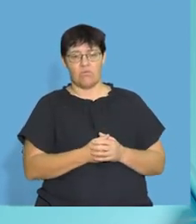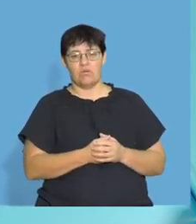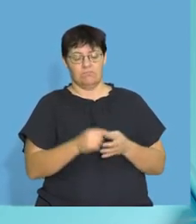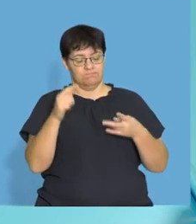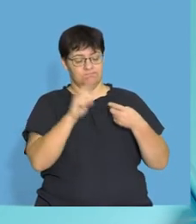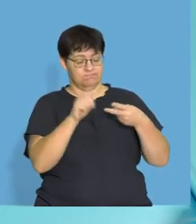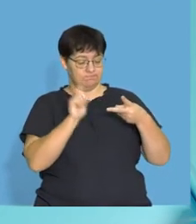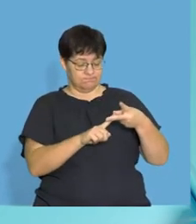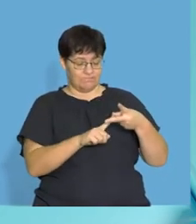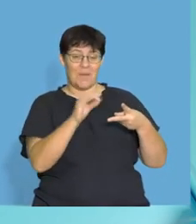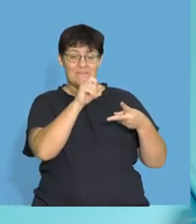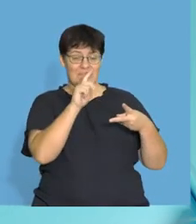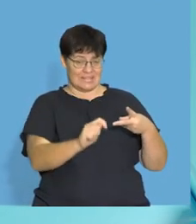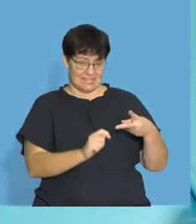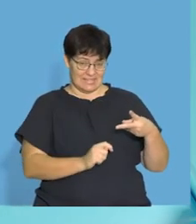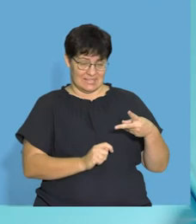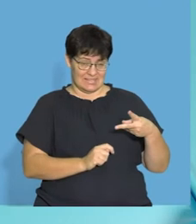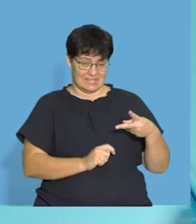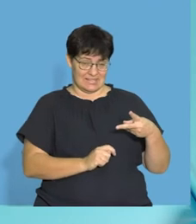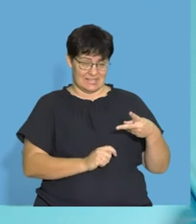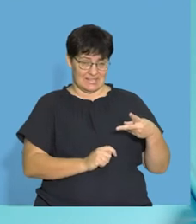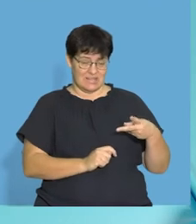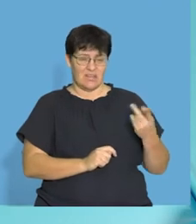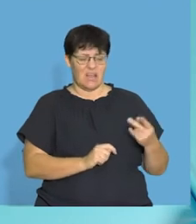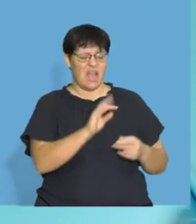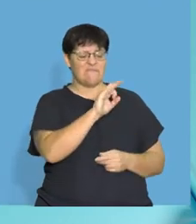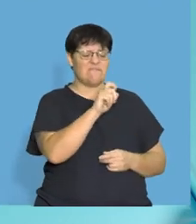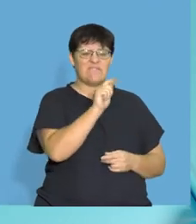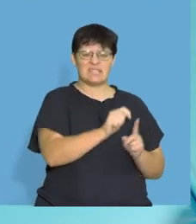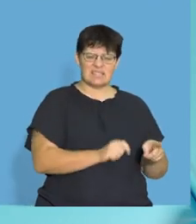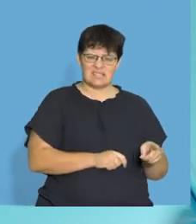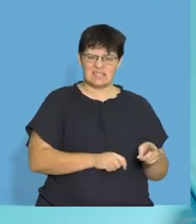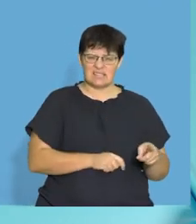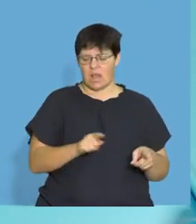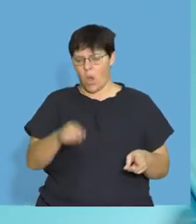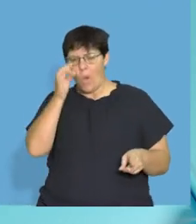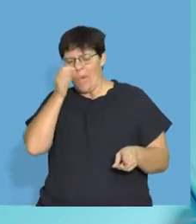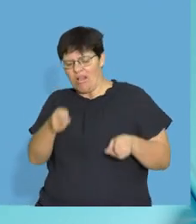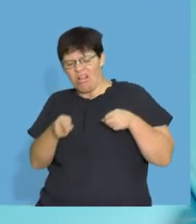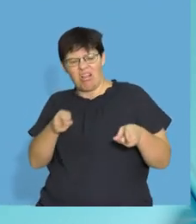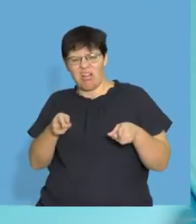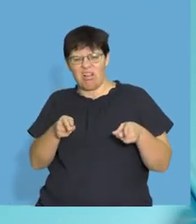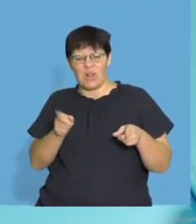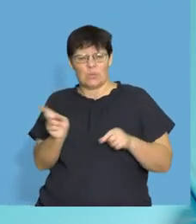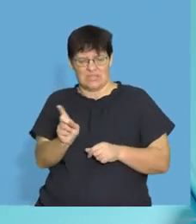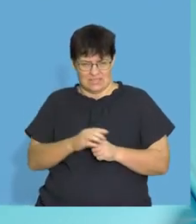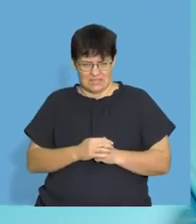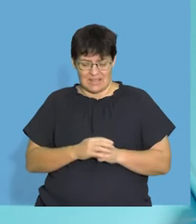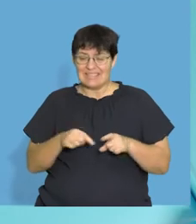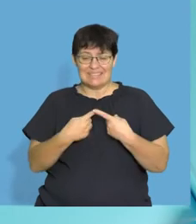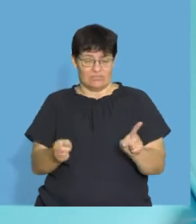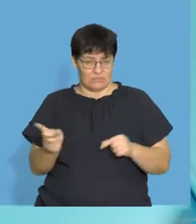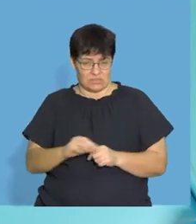Okay, so just now there's the two things when we come to fats. And when we talk about what is a fat and what is an oil?